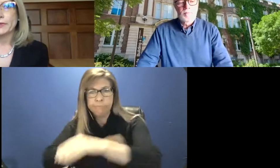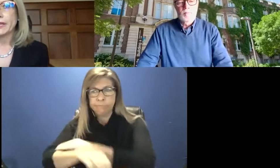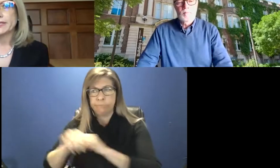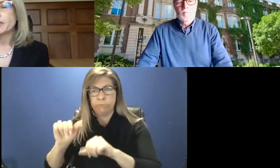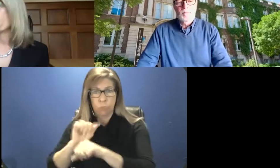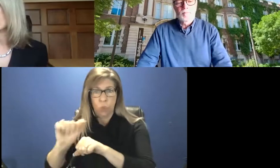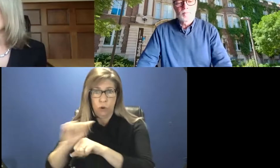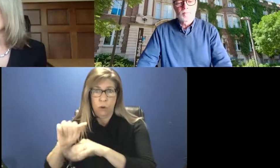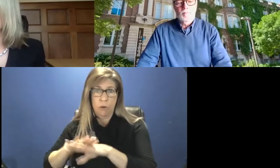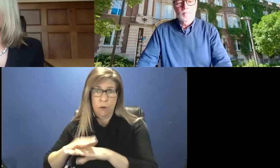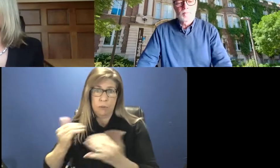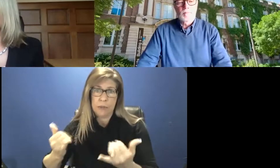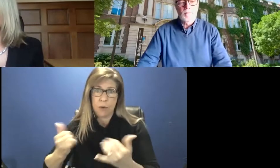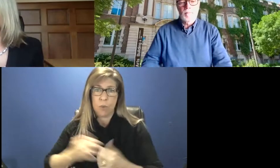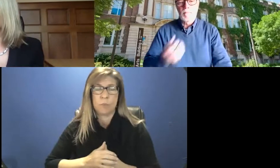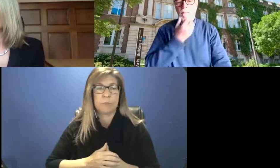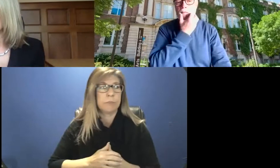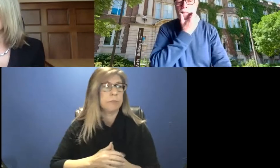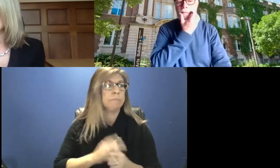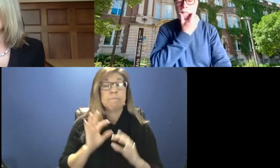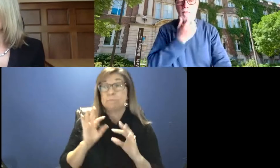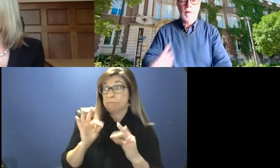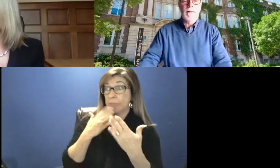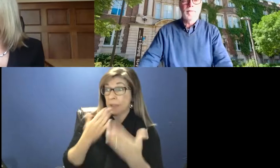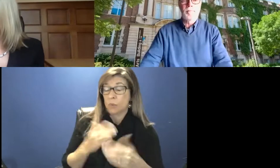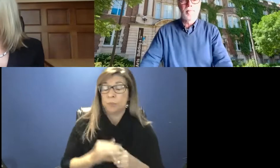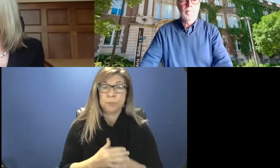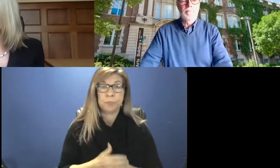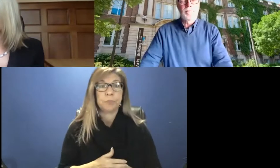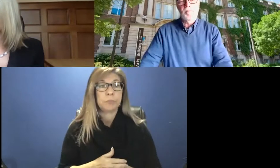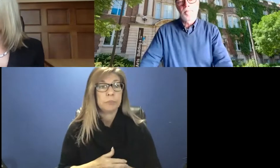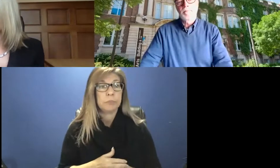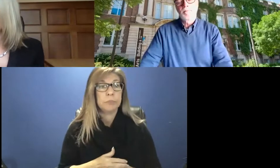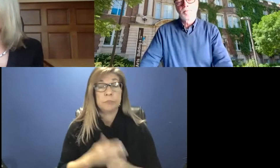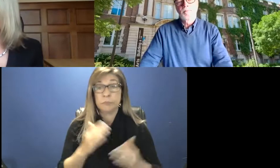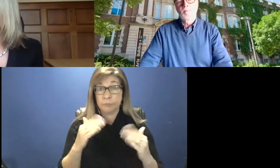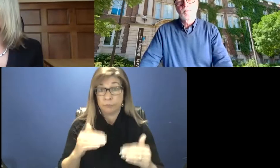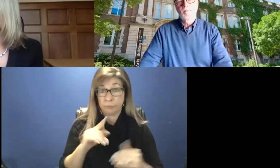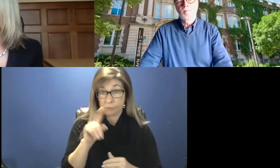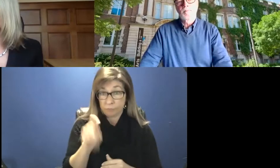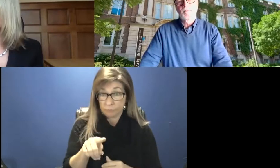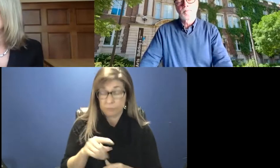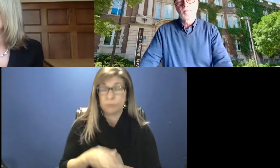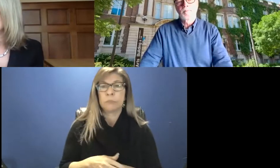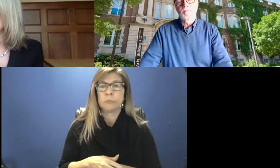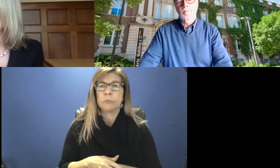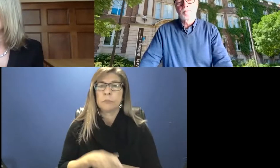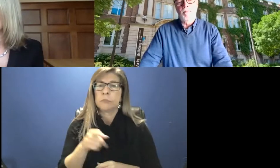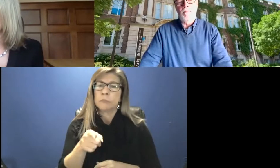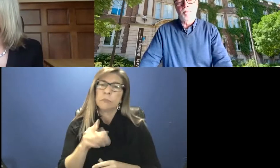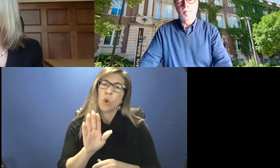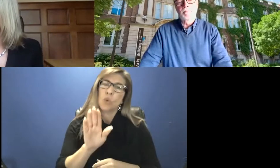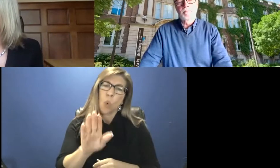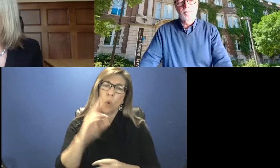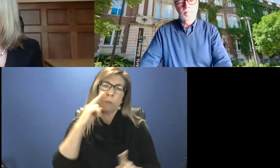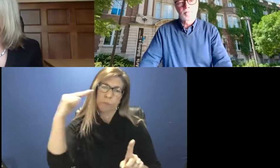Yeah. Thanks, Joe. Uh, this question, um, asks you to comment on what you see as the biggest